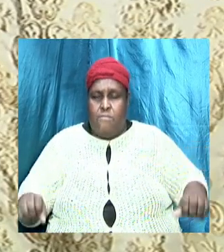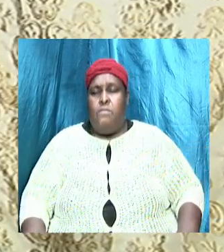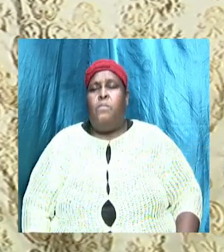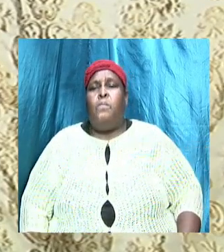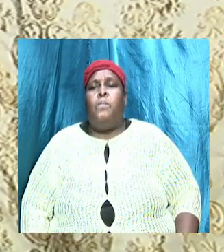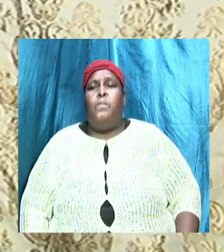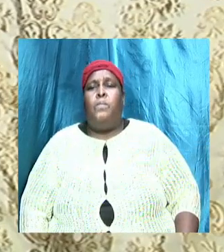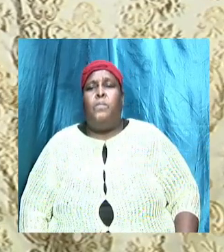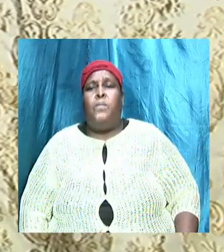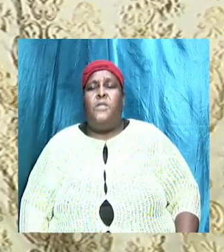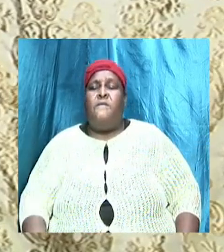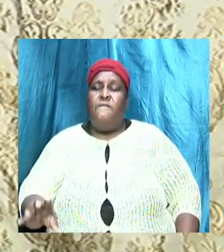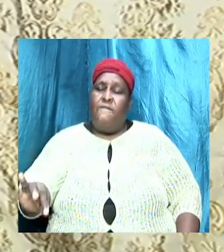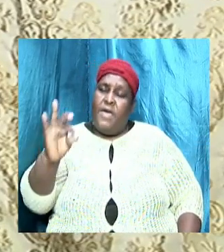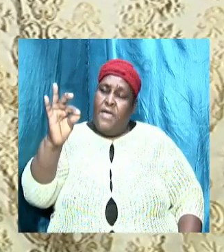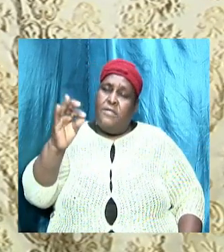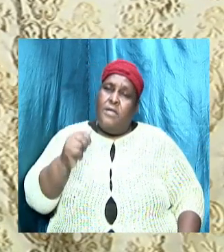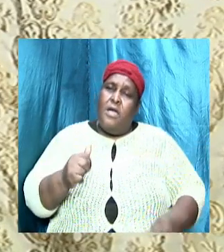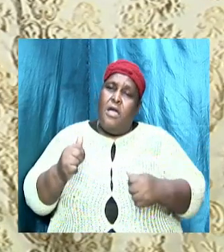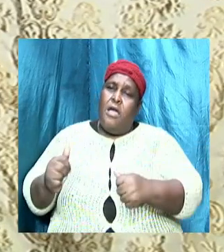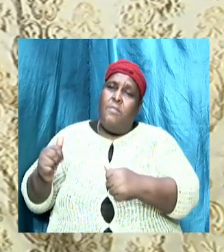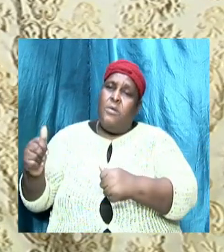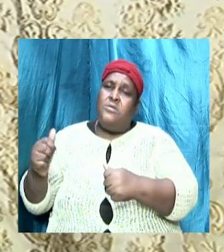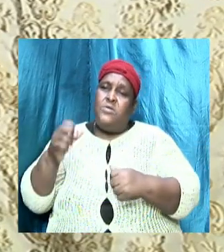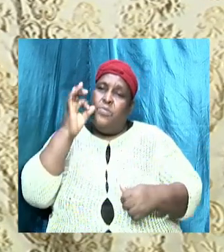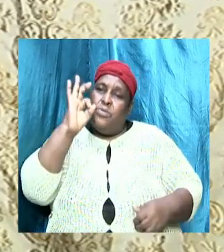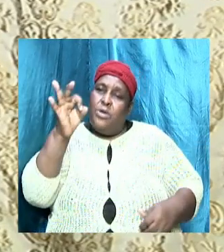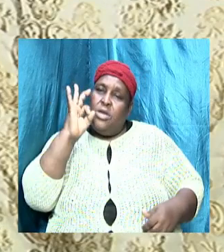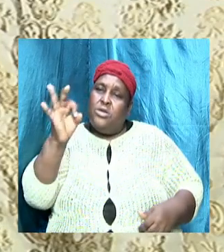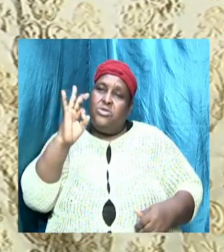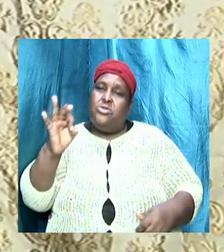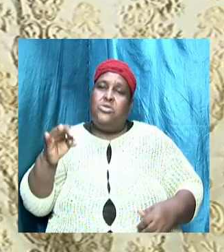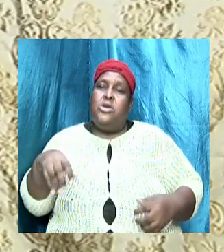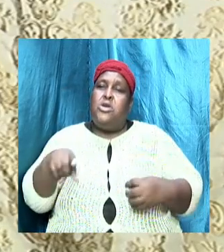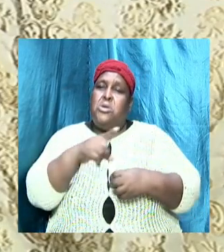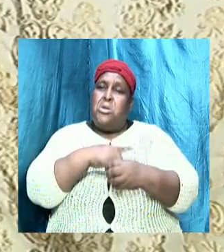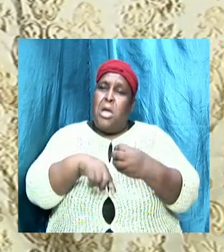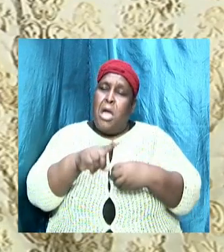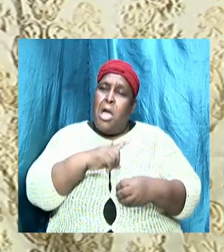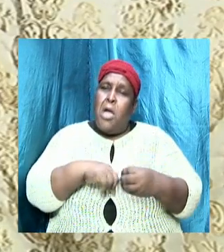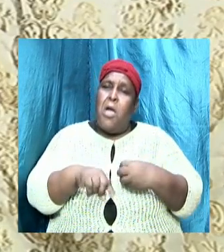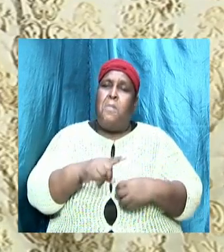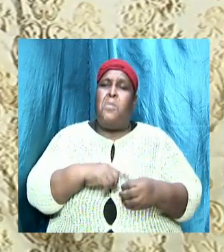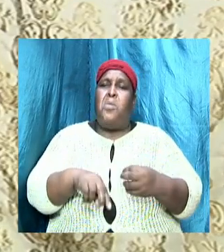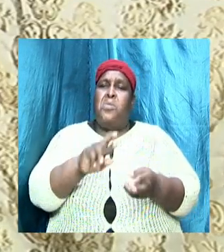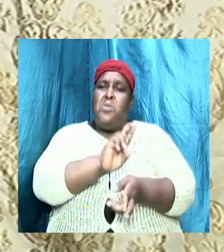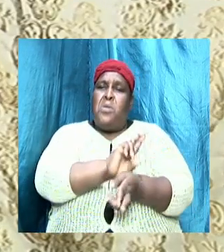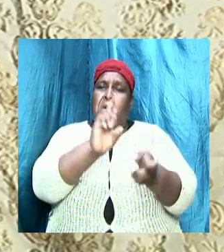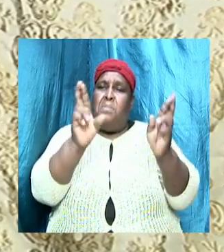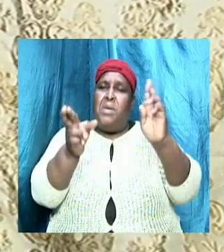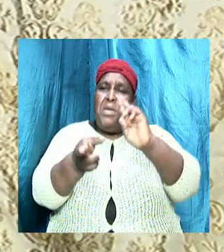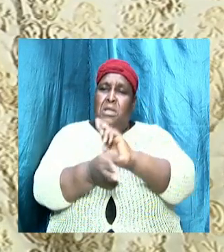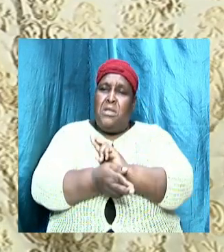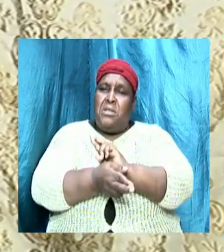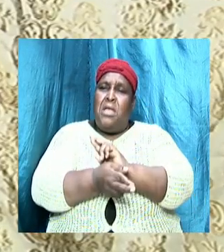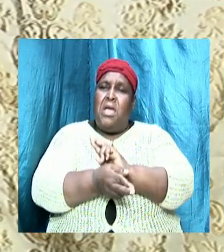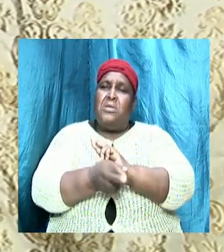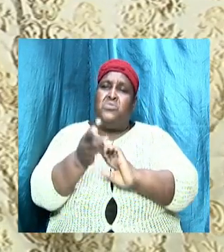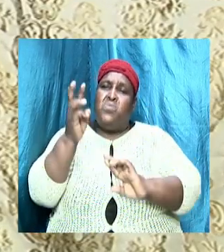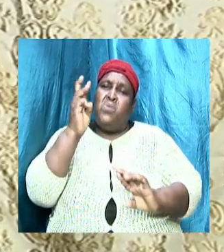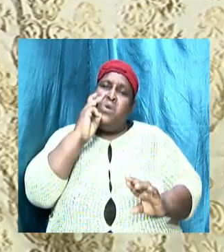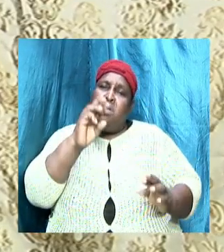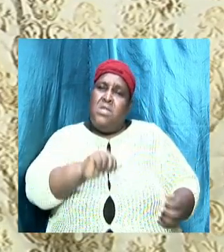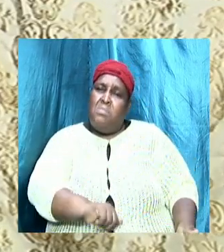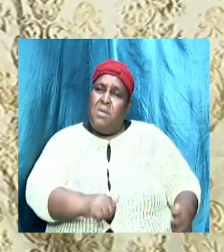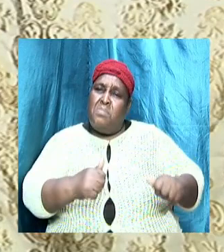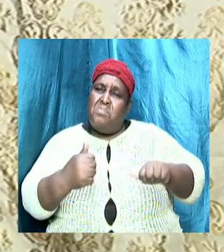apostles preach about these components you might not see verbatim if you look in Jude Jude might not tell you about